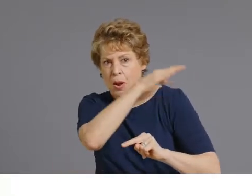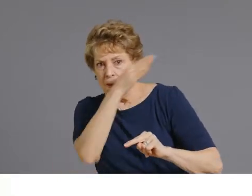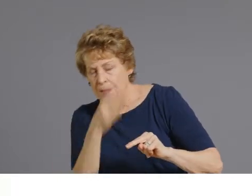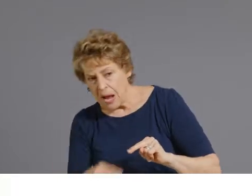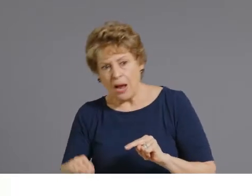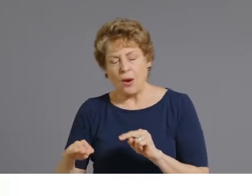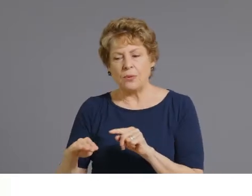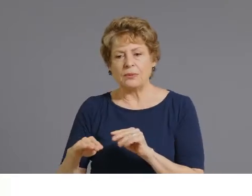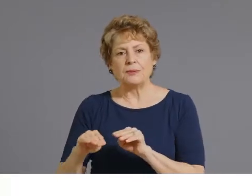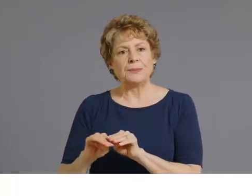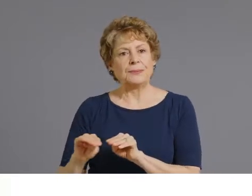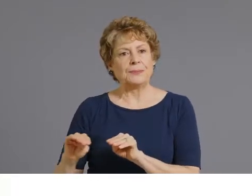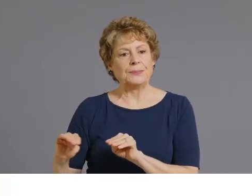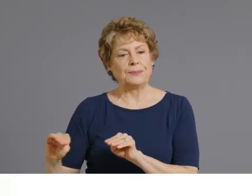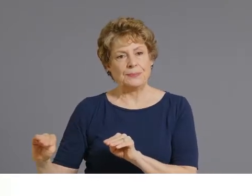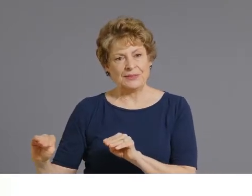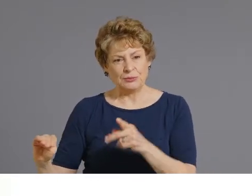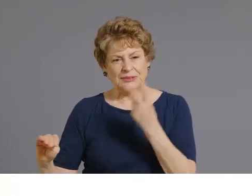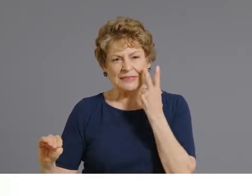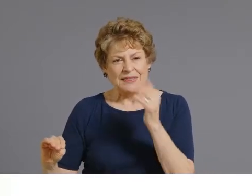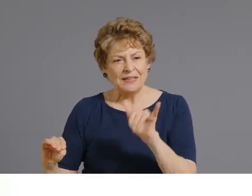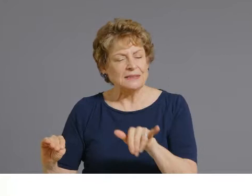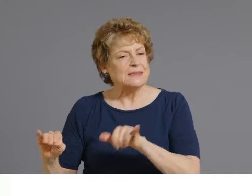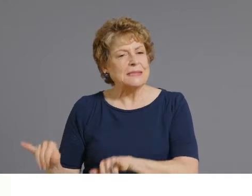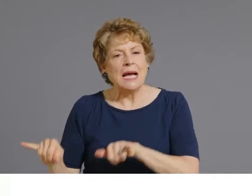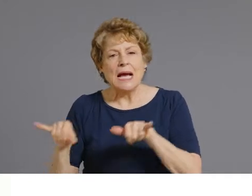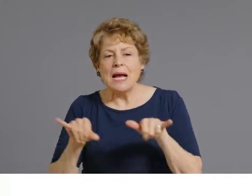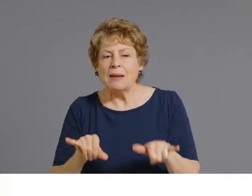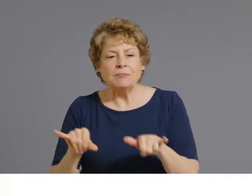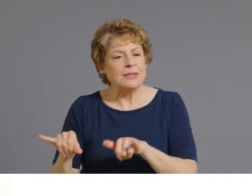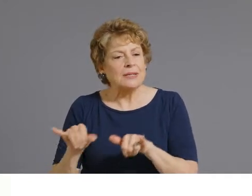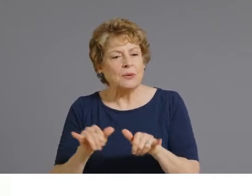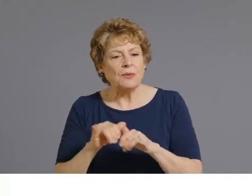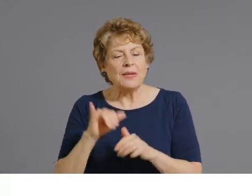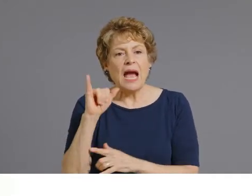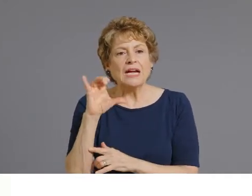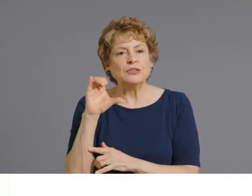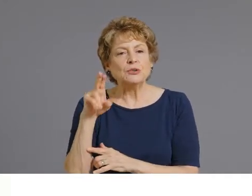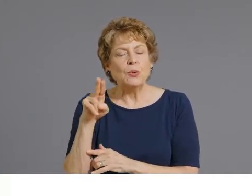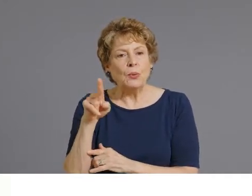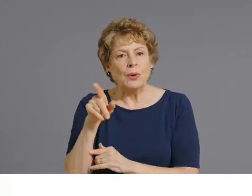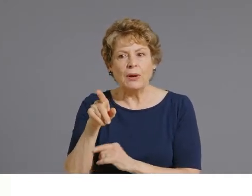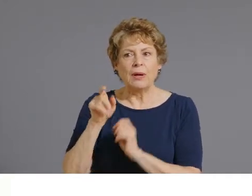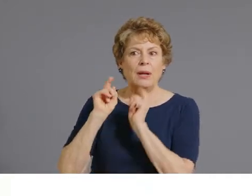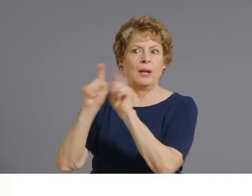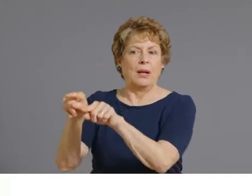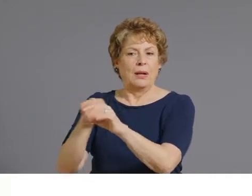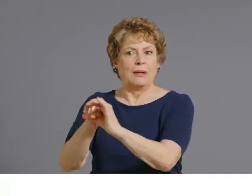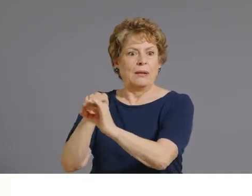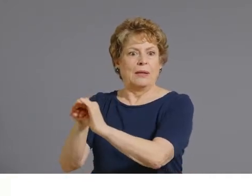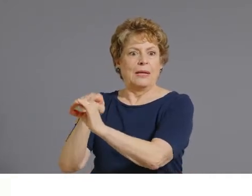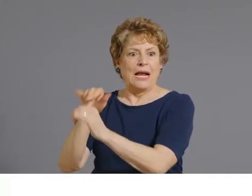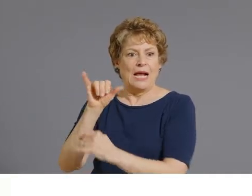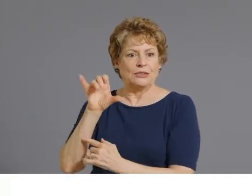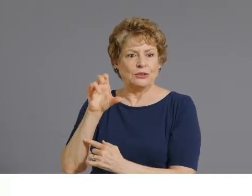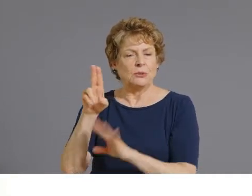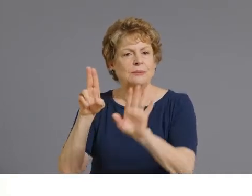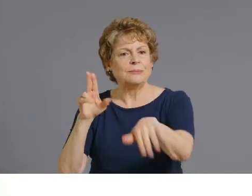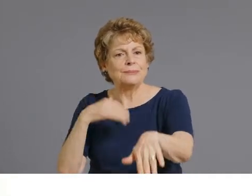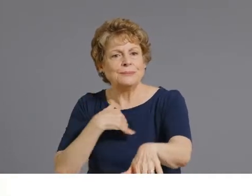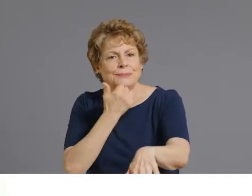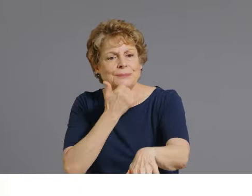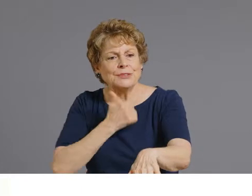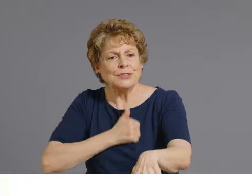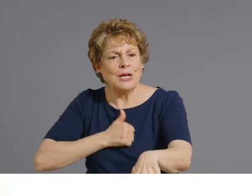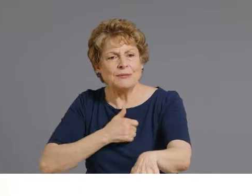pattern with a little bit of a decrease in our ICU beds that are in use. And I apologize for those that haven't seen these